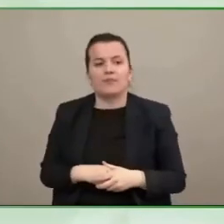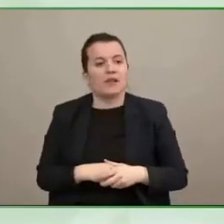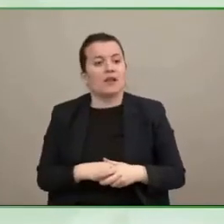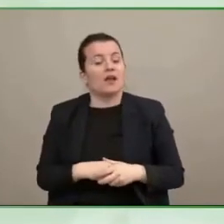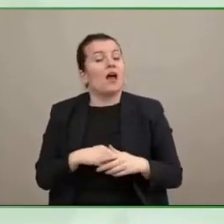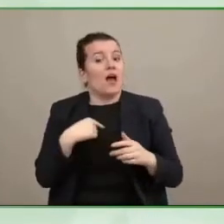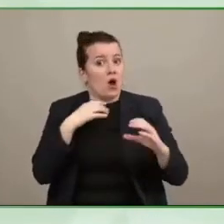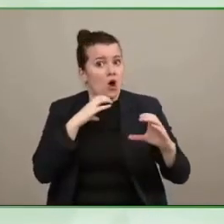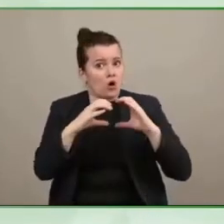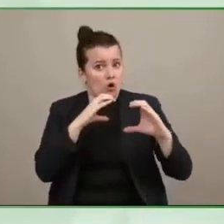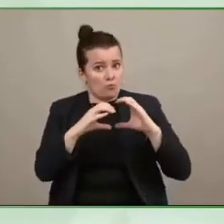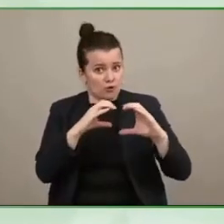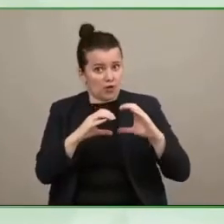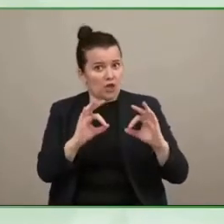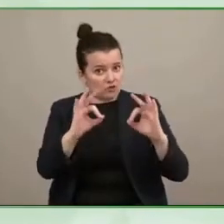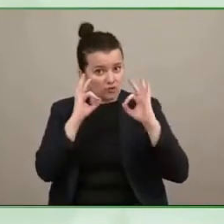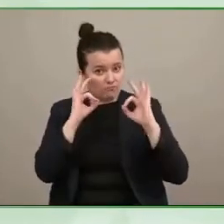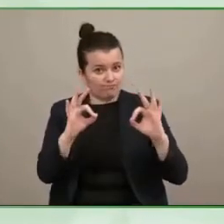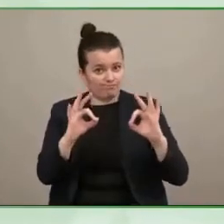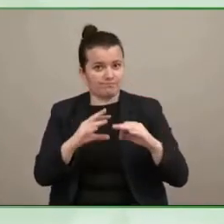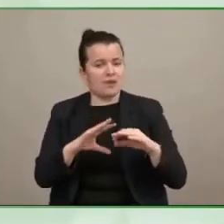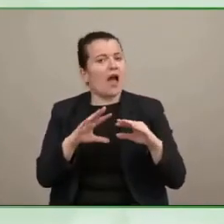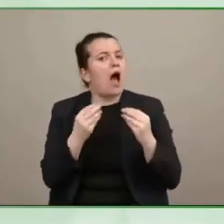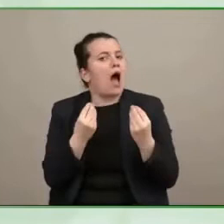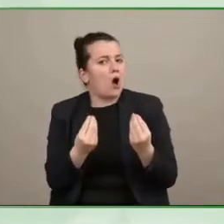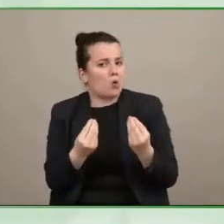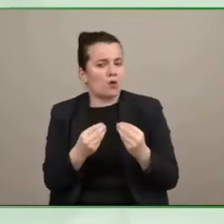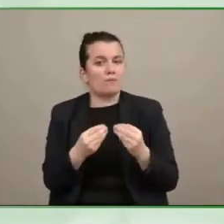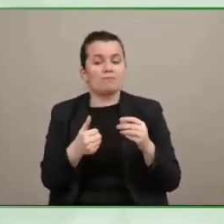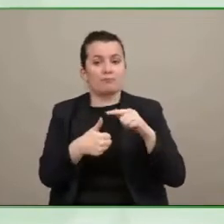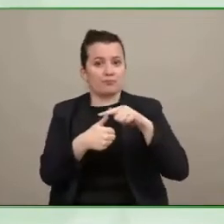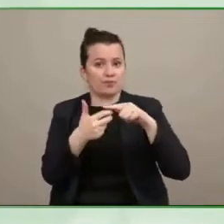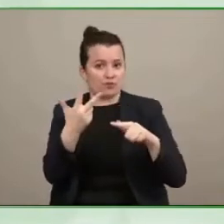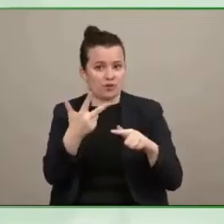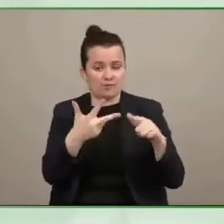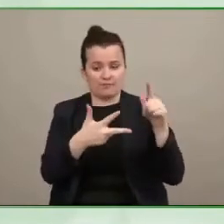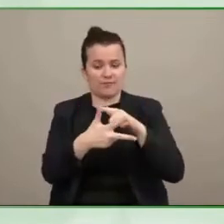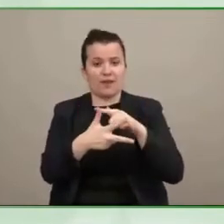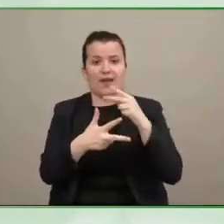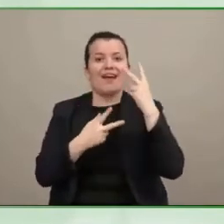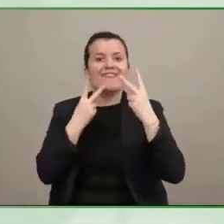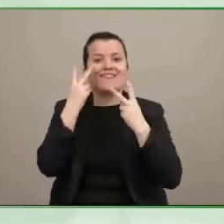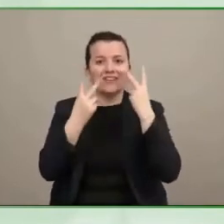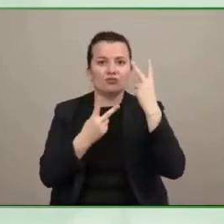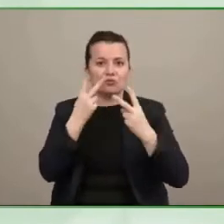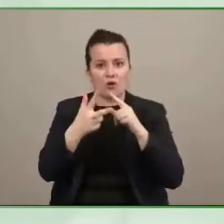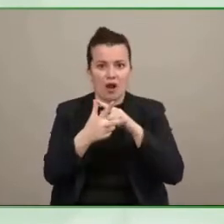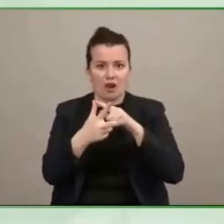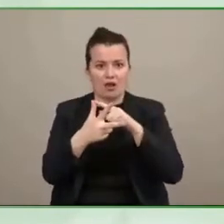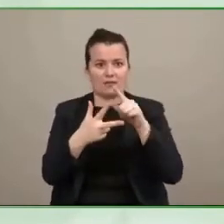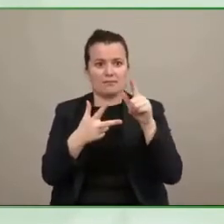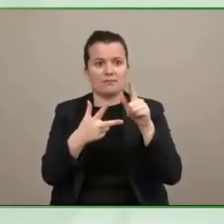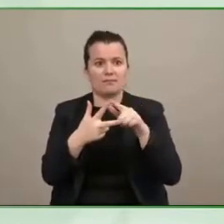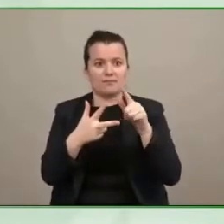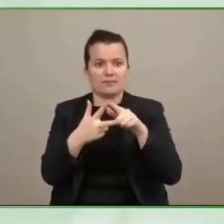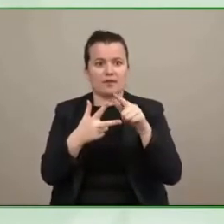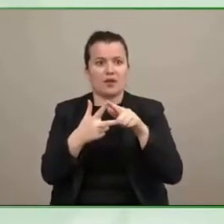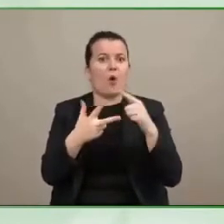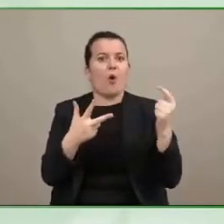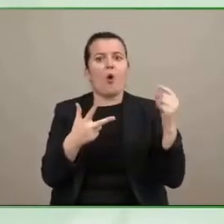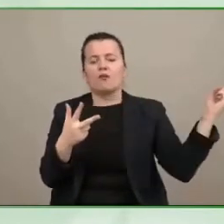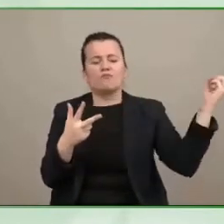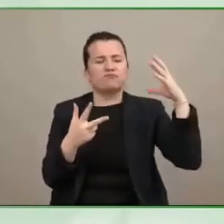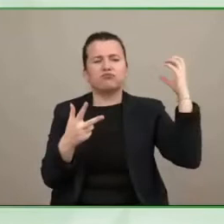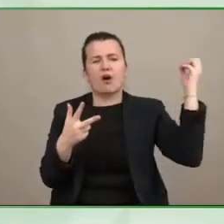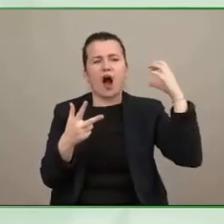three-prong approach it's visual turning sound into readable words audio